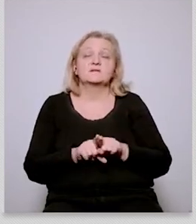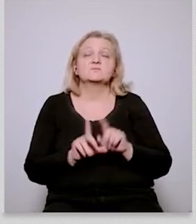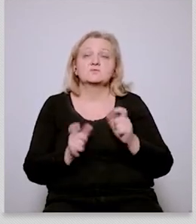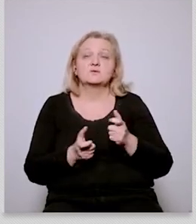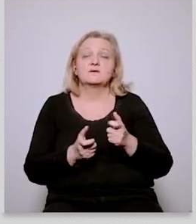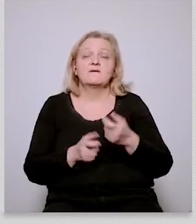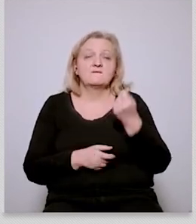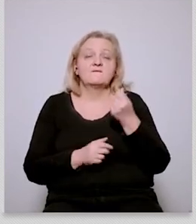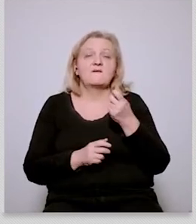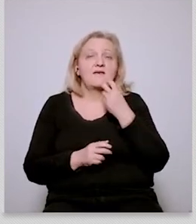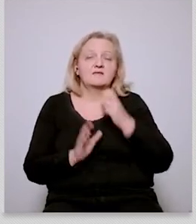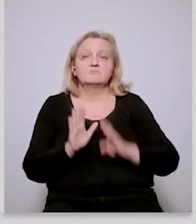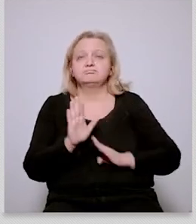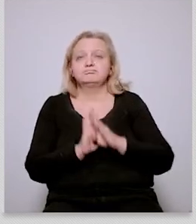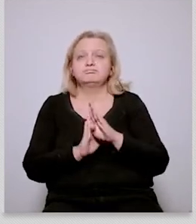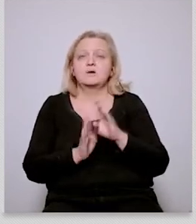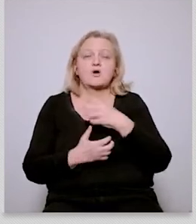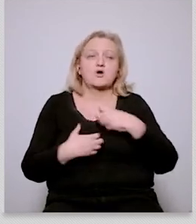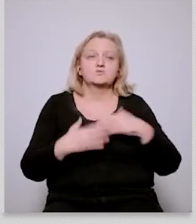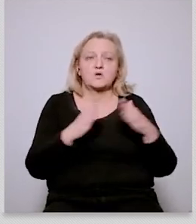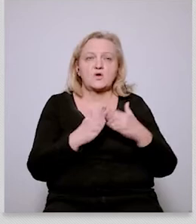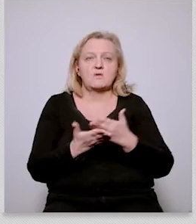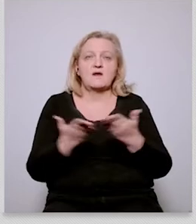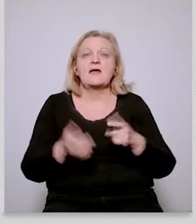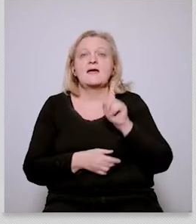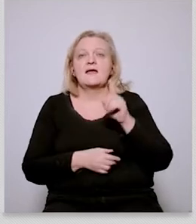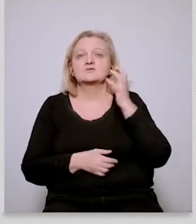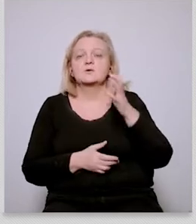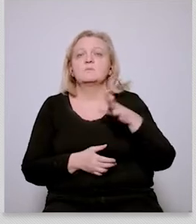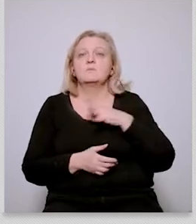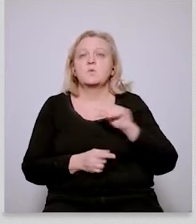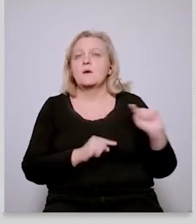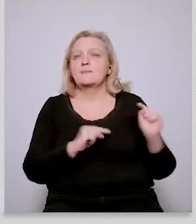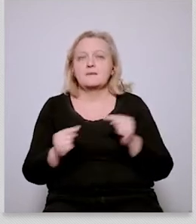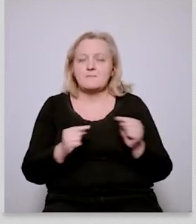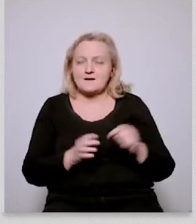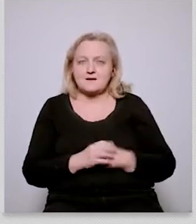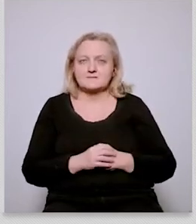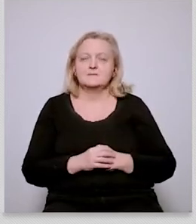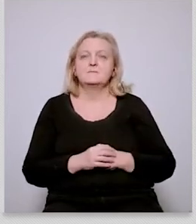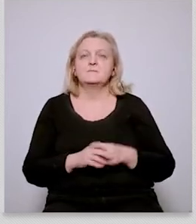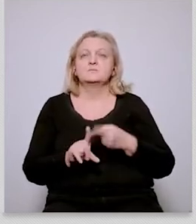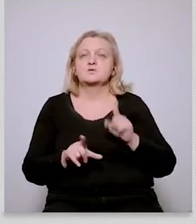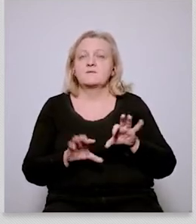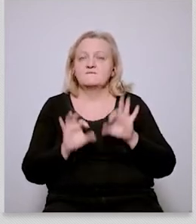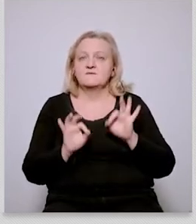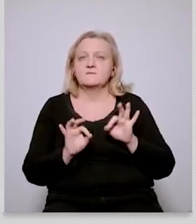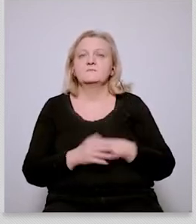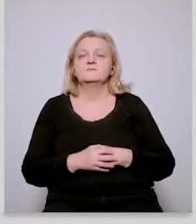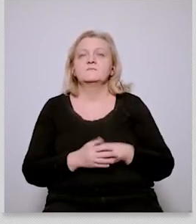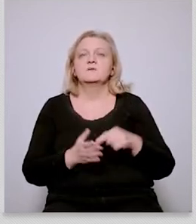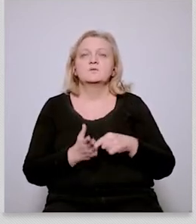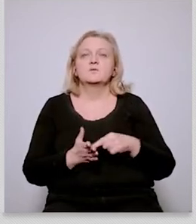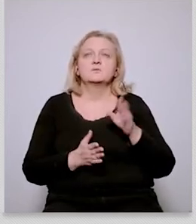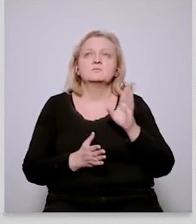it was also the pre-election debate and simply the lack of leadership the lack of any progressive political voices that would have um